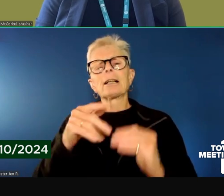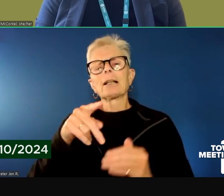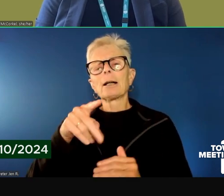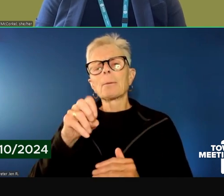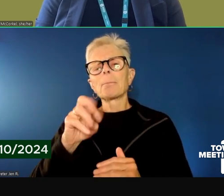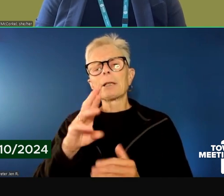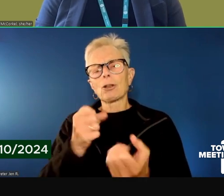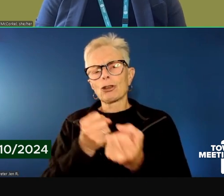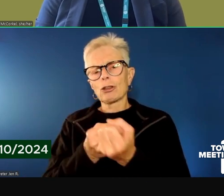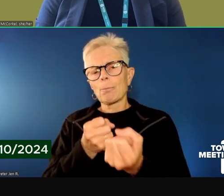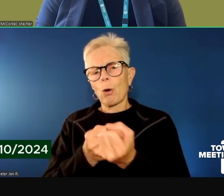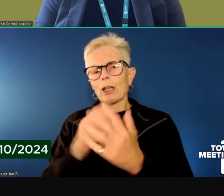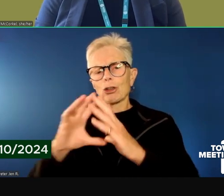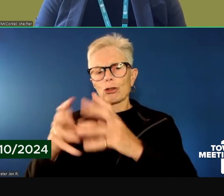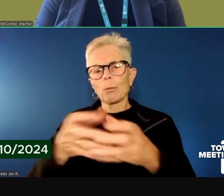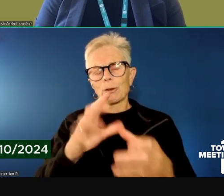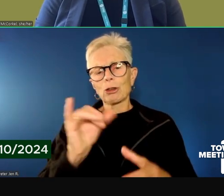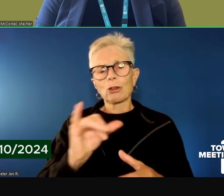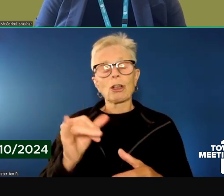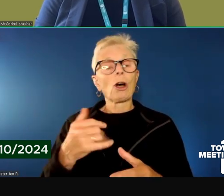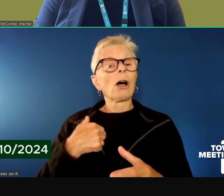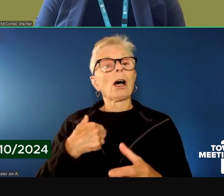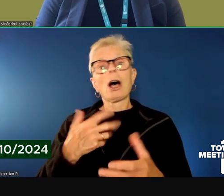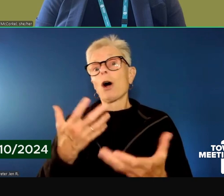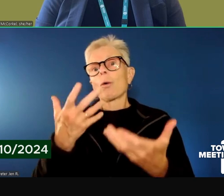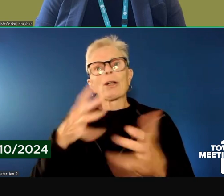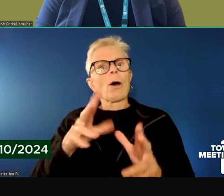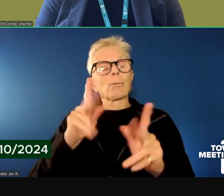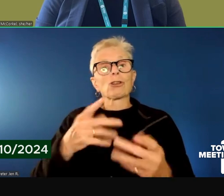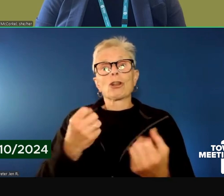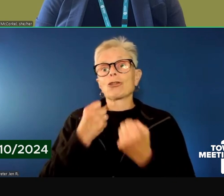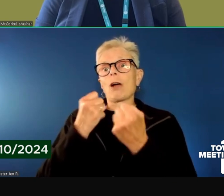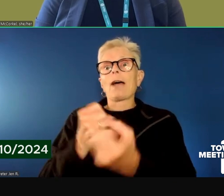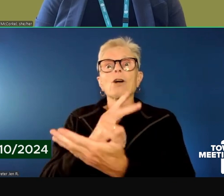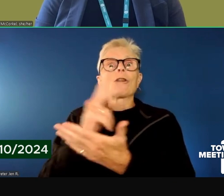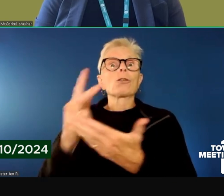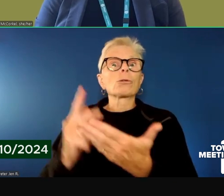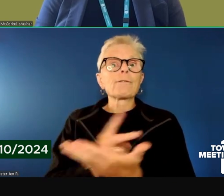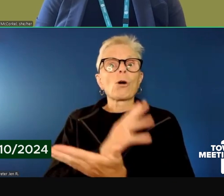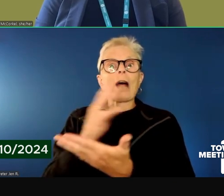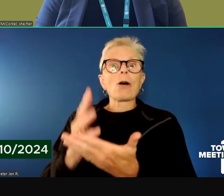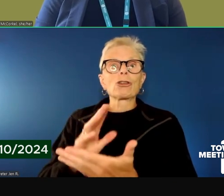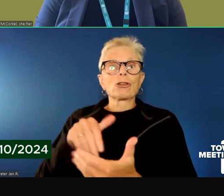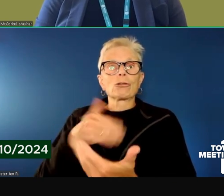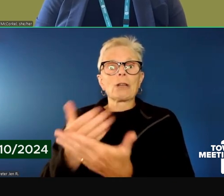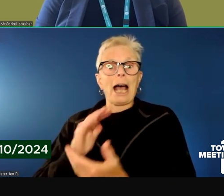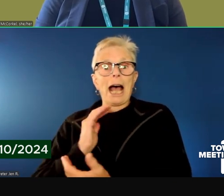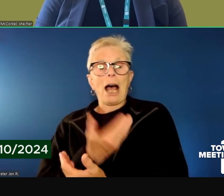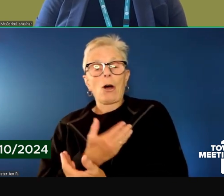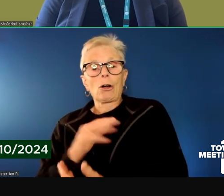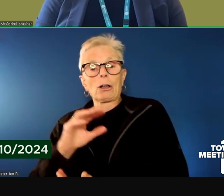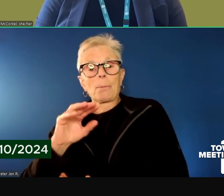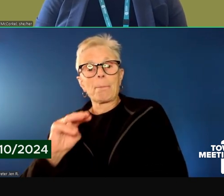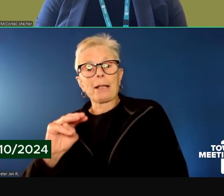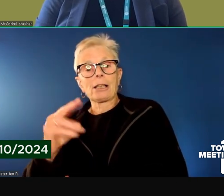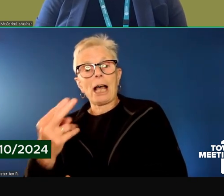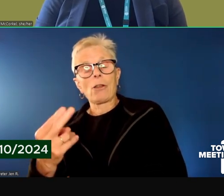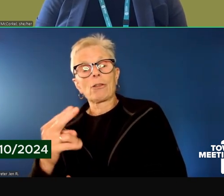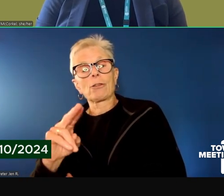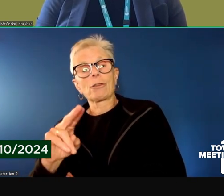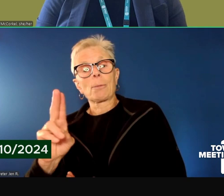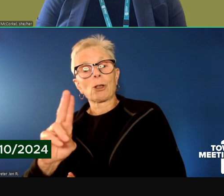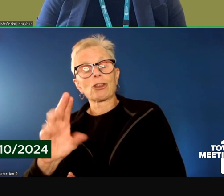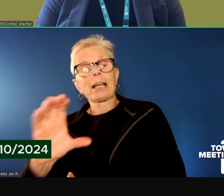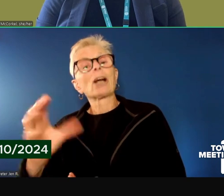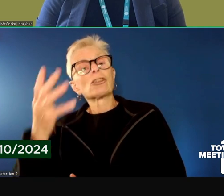we, what we don't want is people driving three or four hours to come to mental health urgent care because likely there are immediate or emergent services